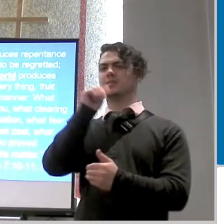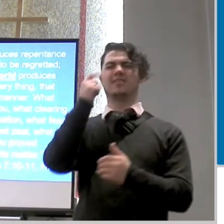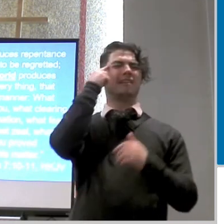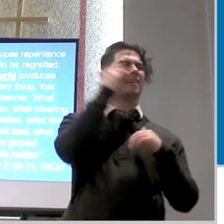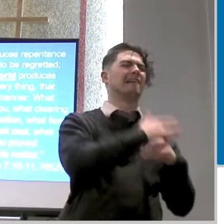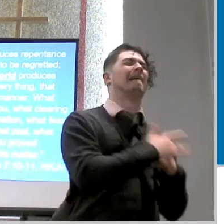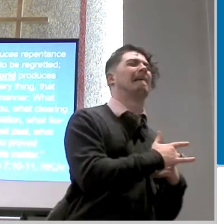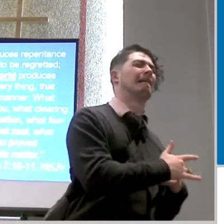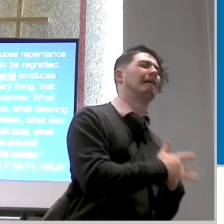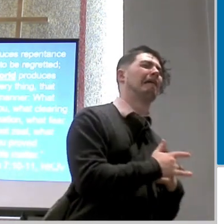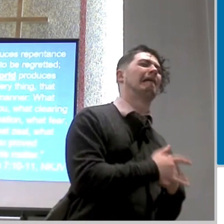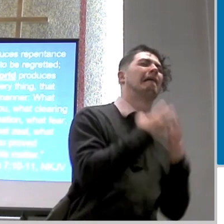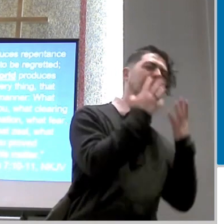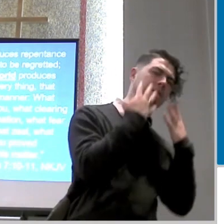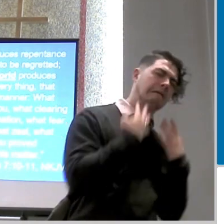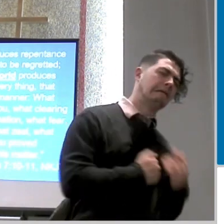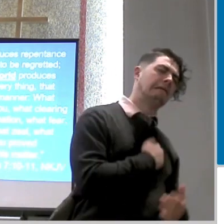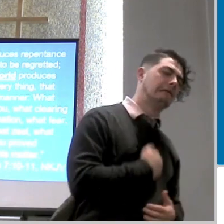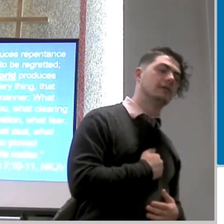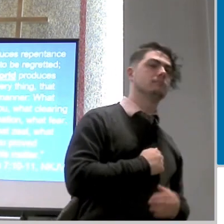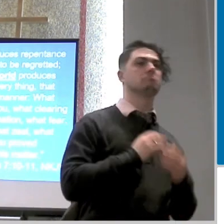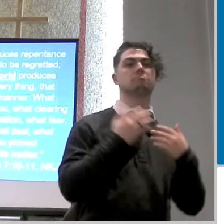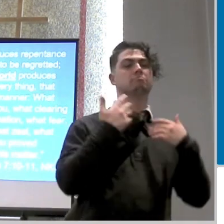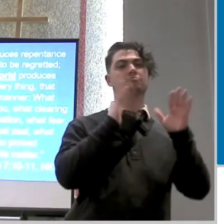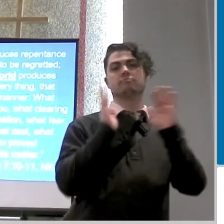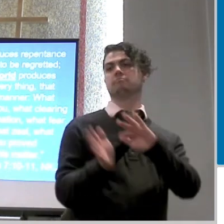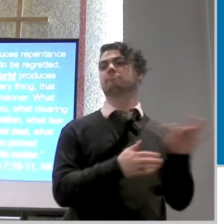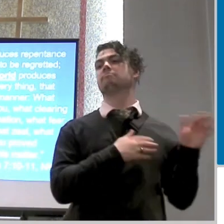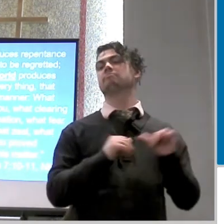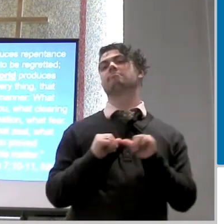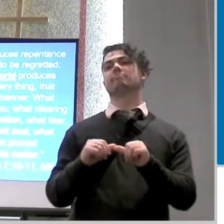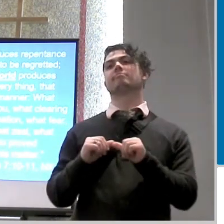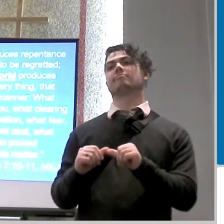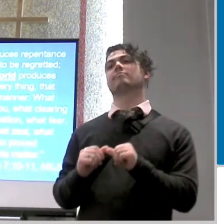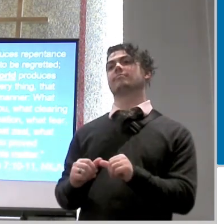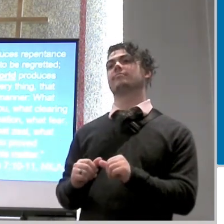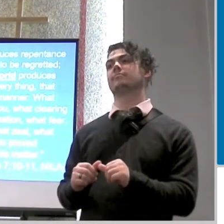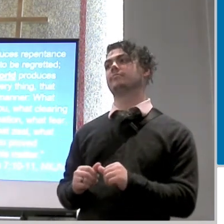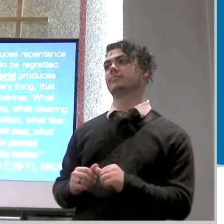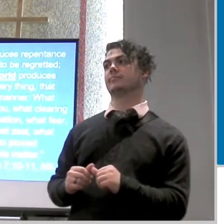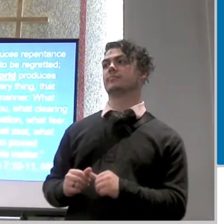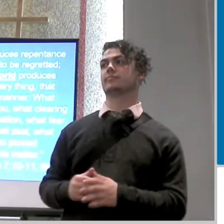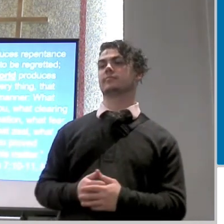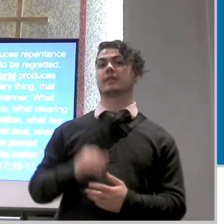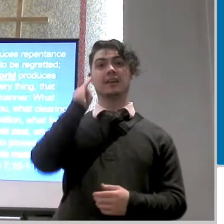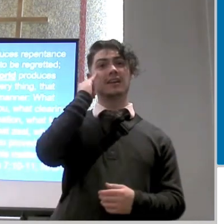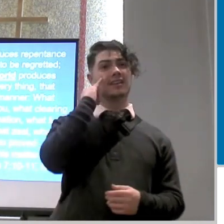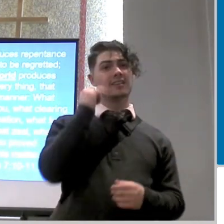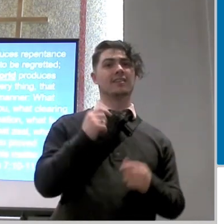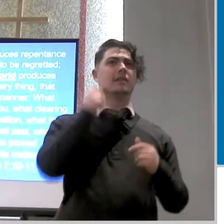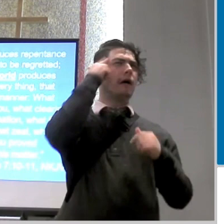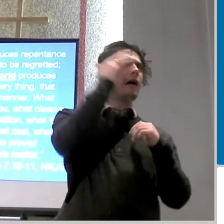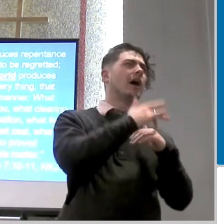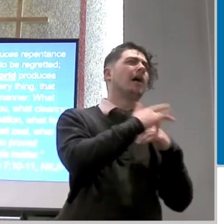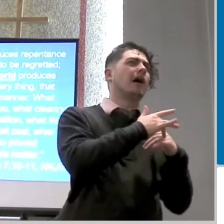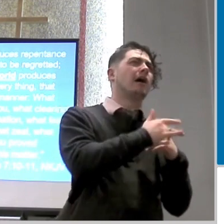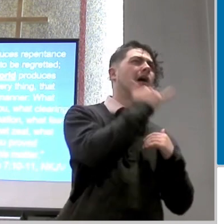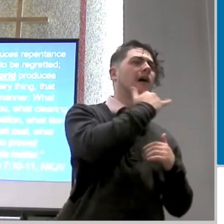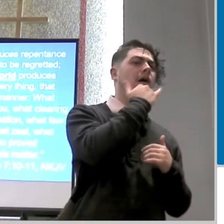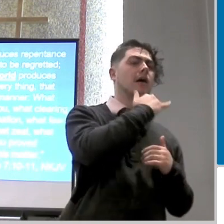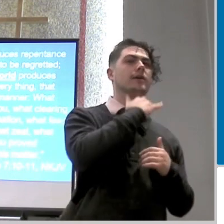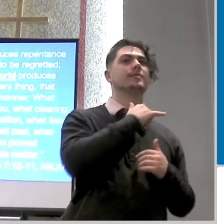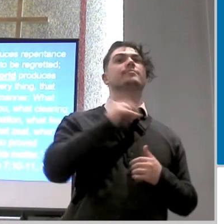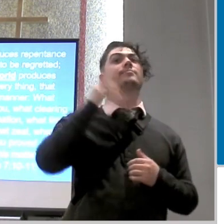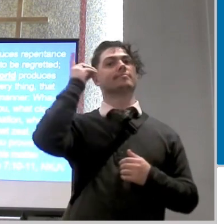but if i don't do that i give satan and and the dark kingdom an opportunity